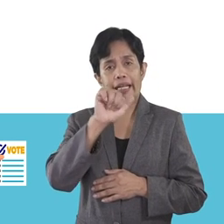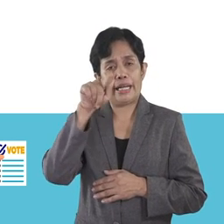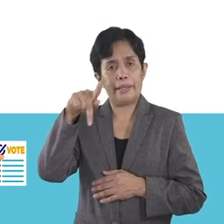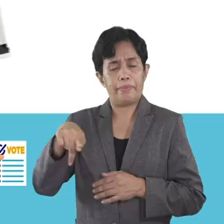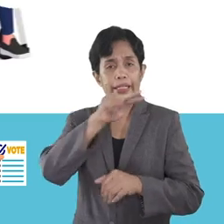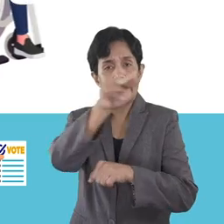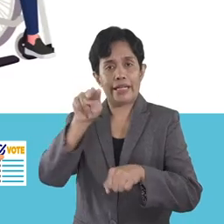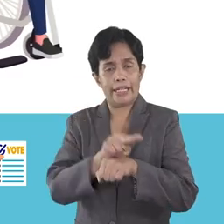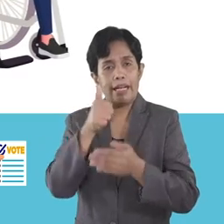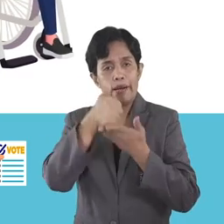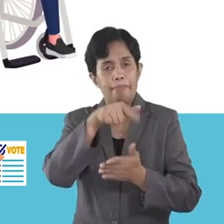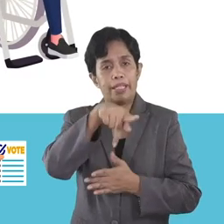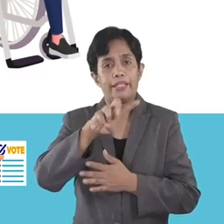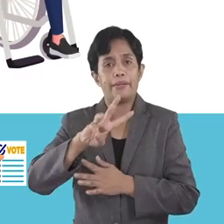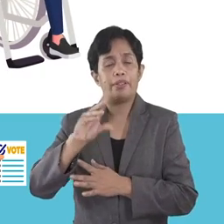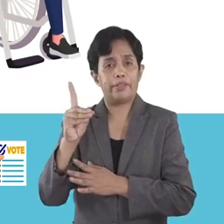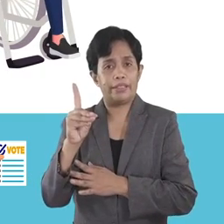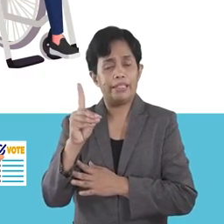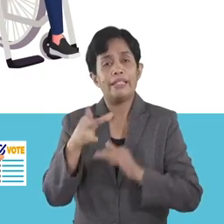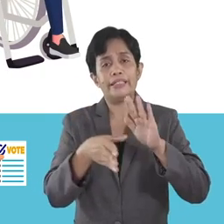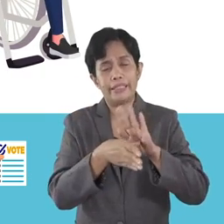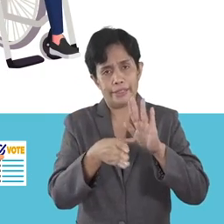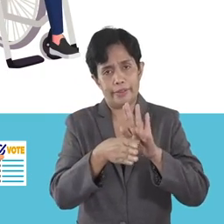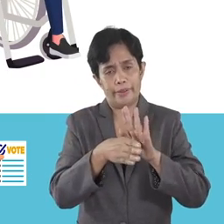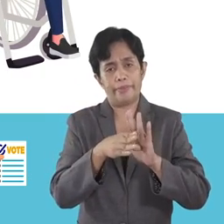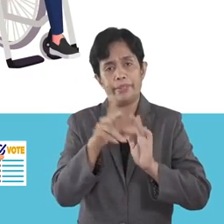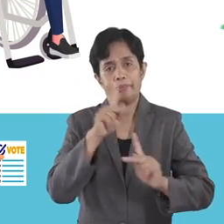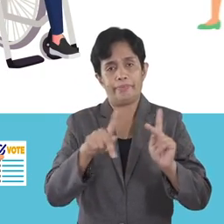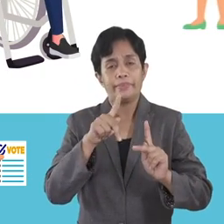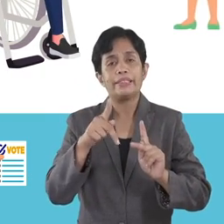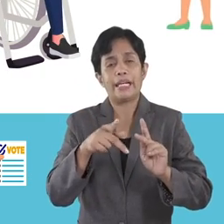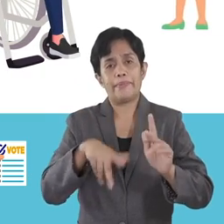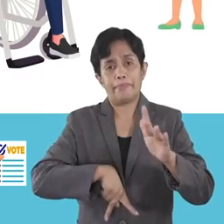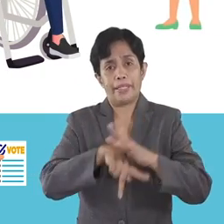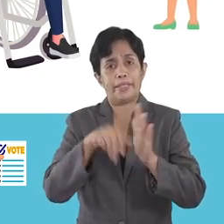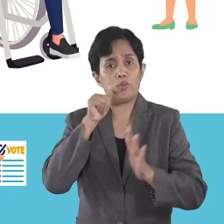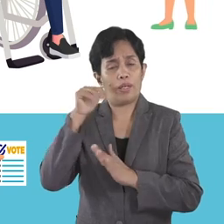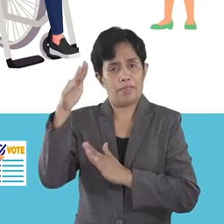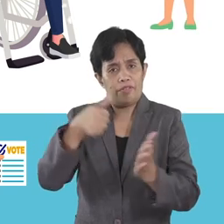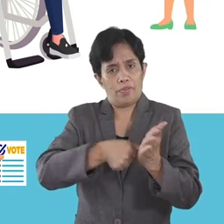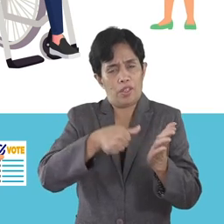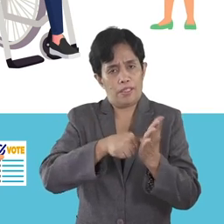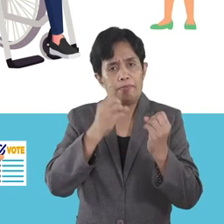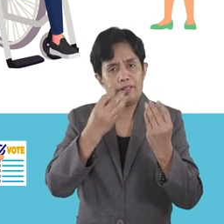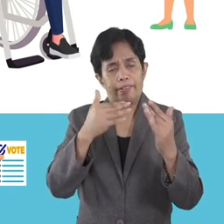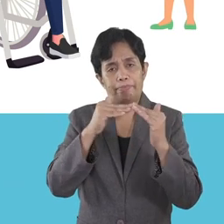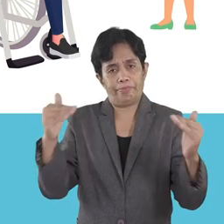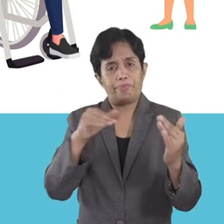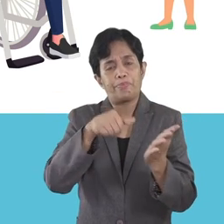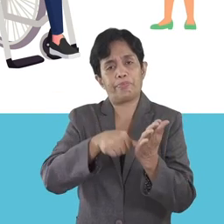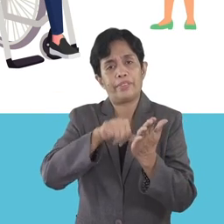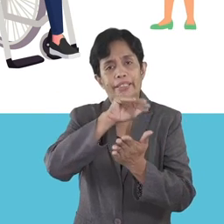nationwide to help PWDs, senior citizens, and heavily pregnant women voting in multi-level voting